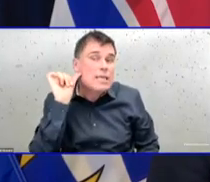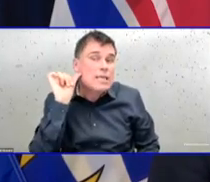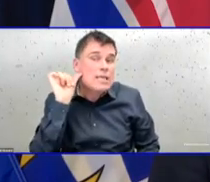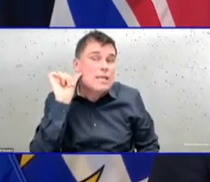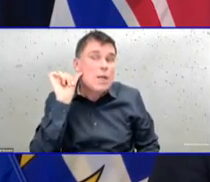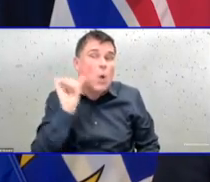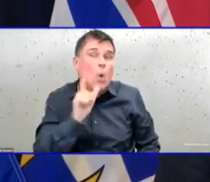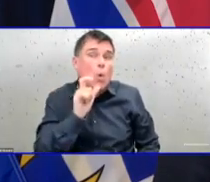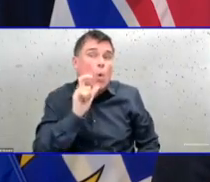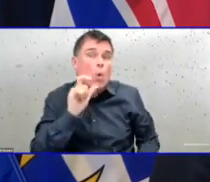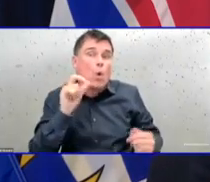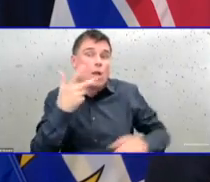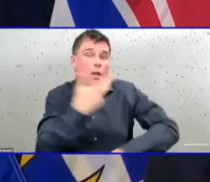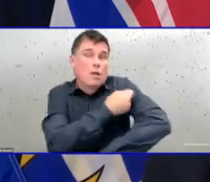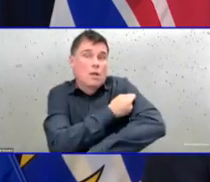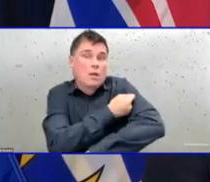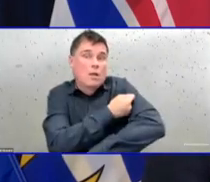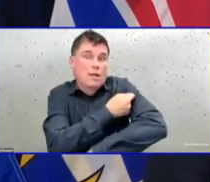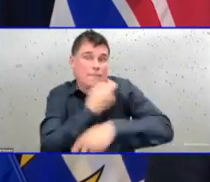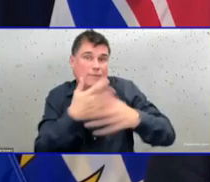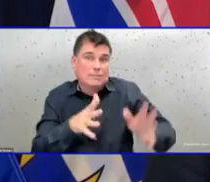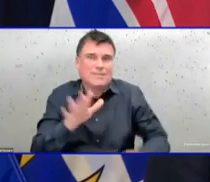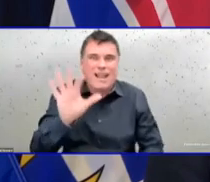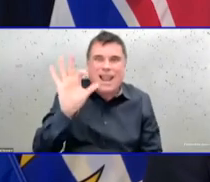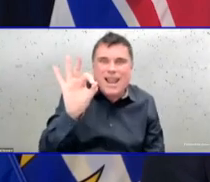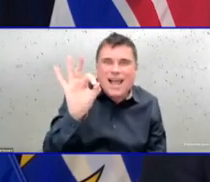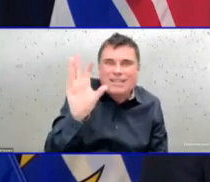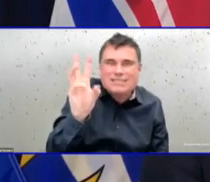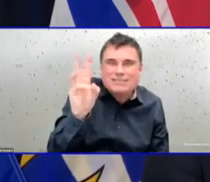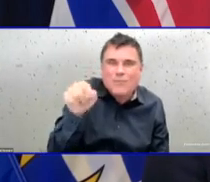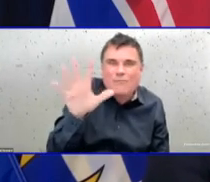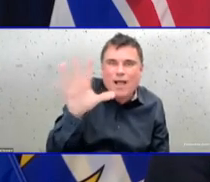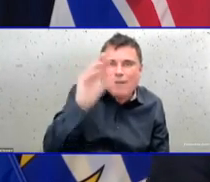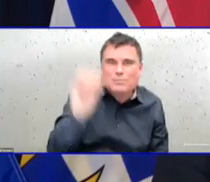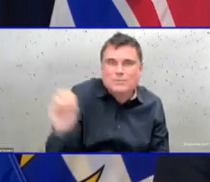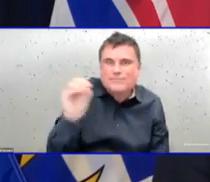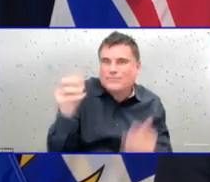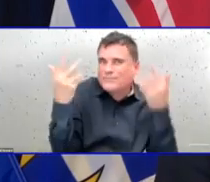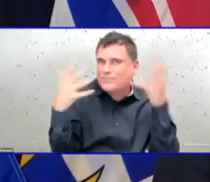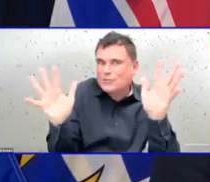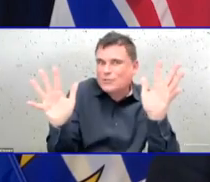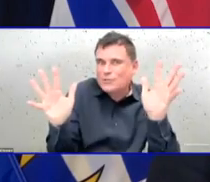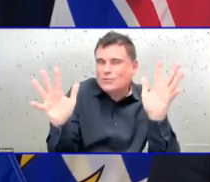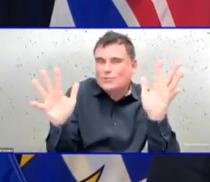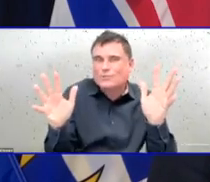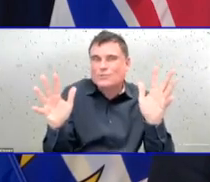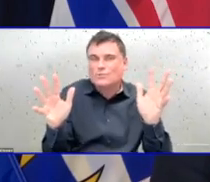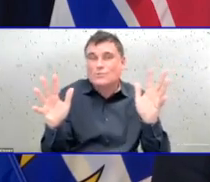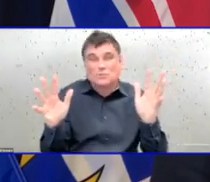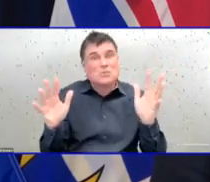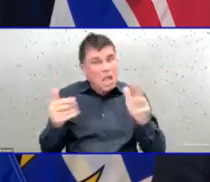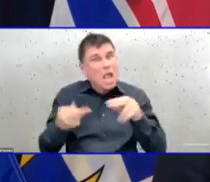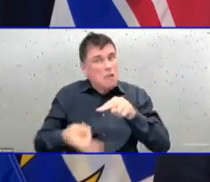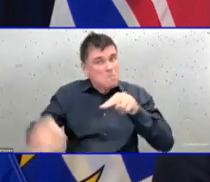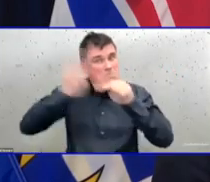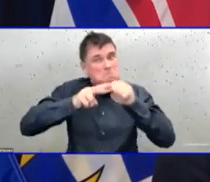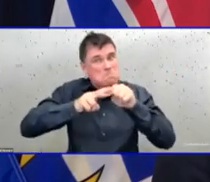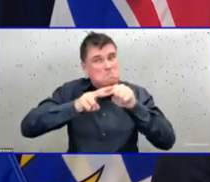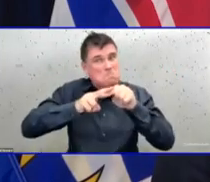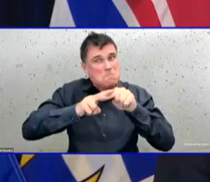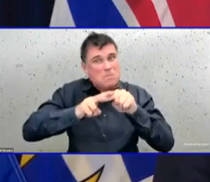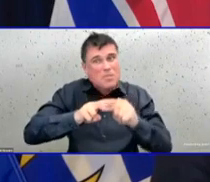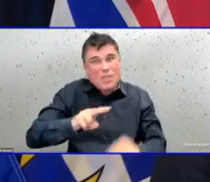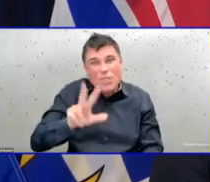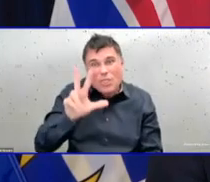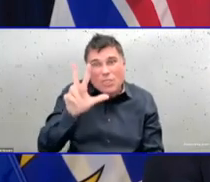So that's an increase of 3,241 net in count and 6.4 percent in percentage. For second doses,